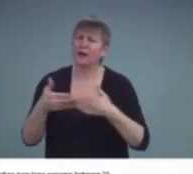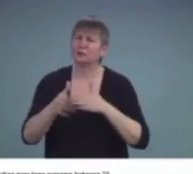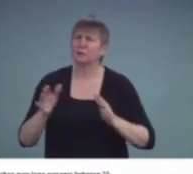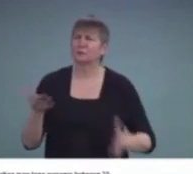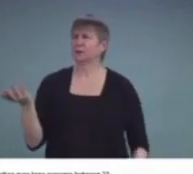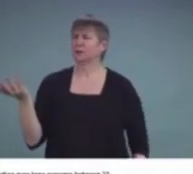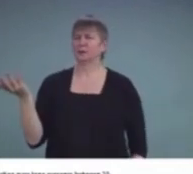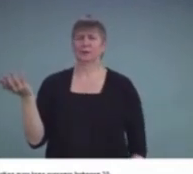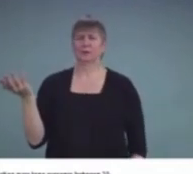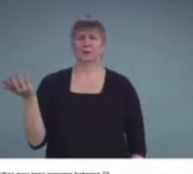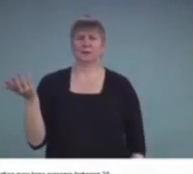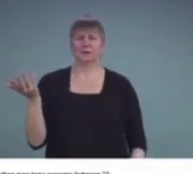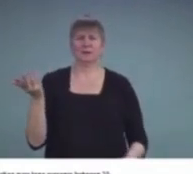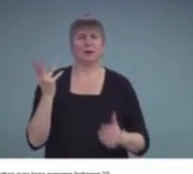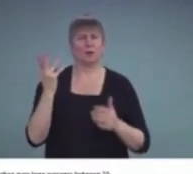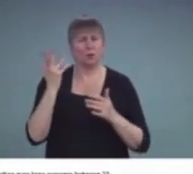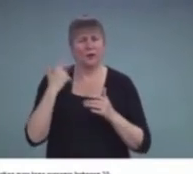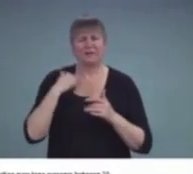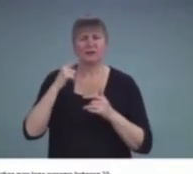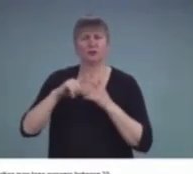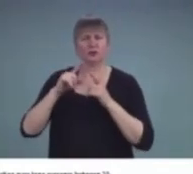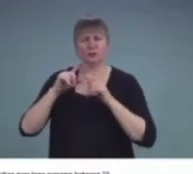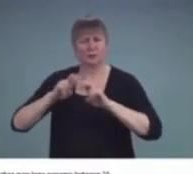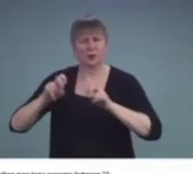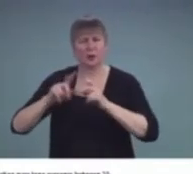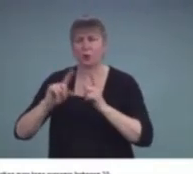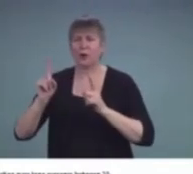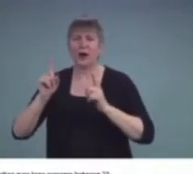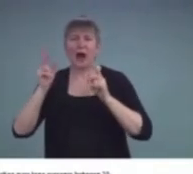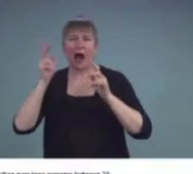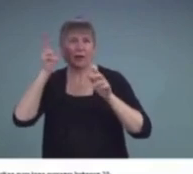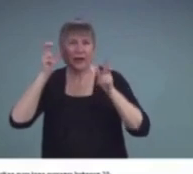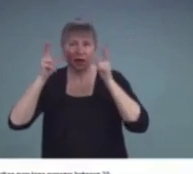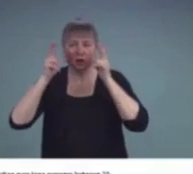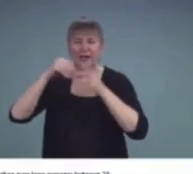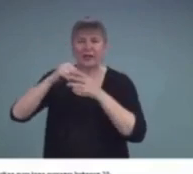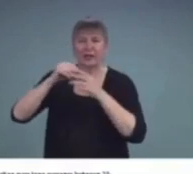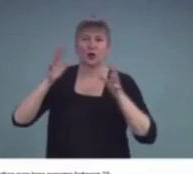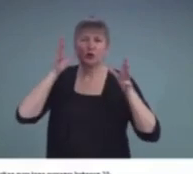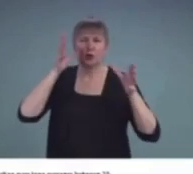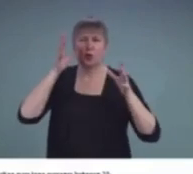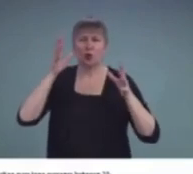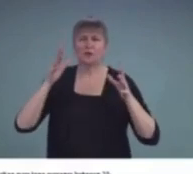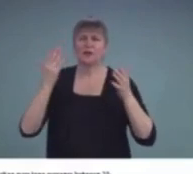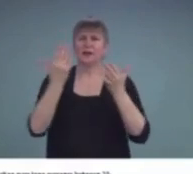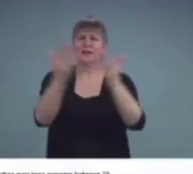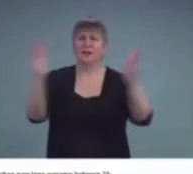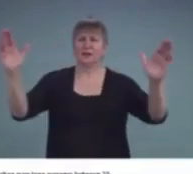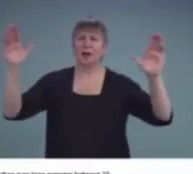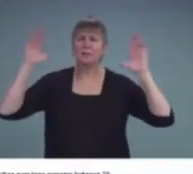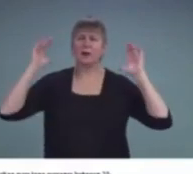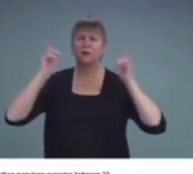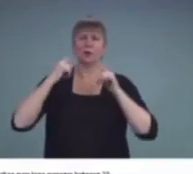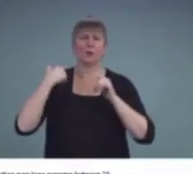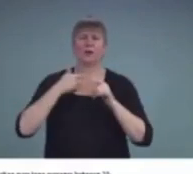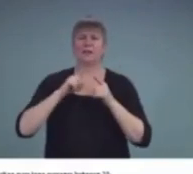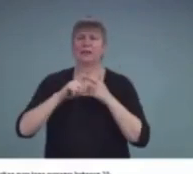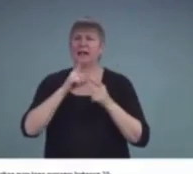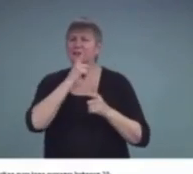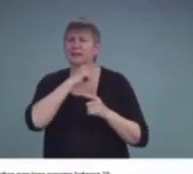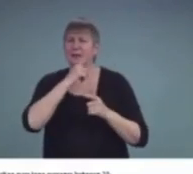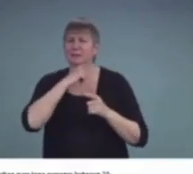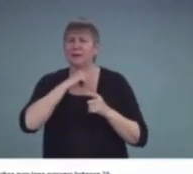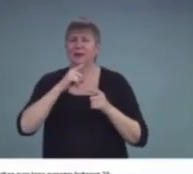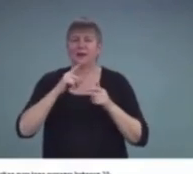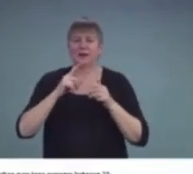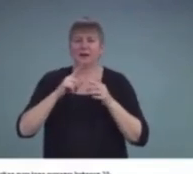look at listening and noise. In the sound booth we can simulate by lowering the level, distance